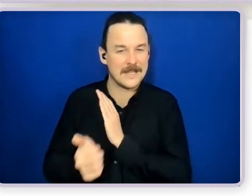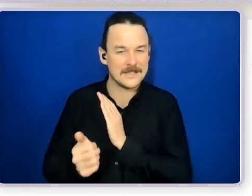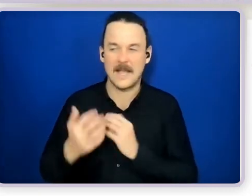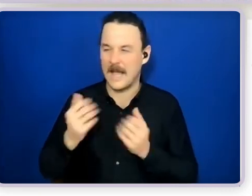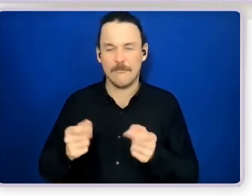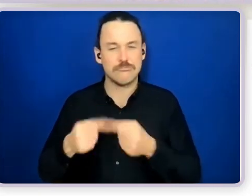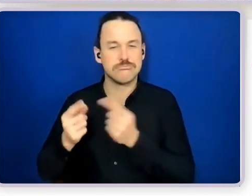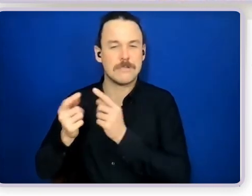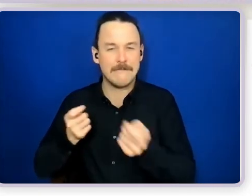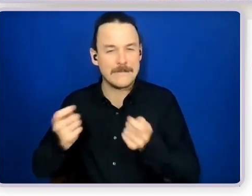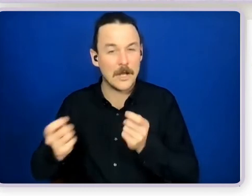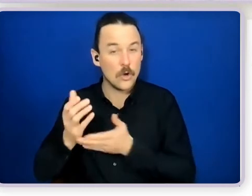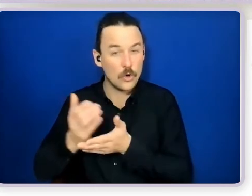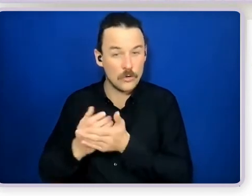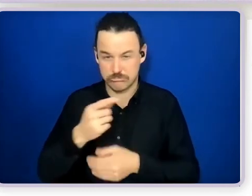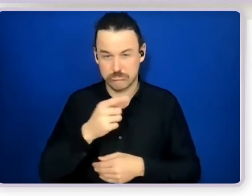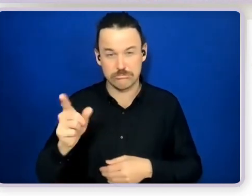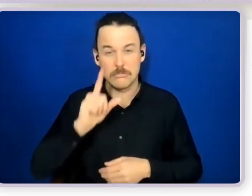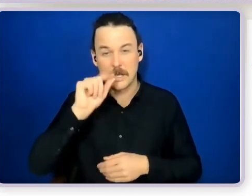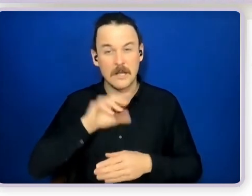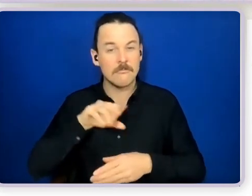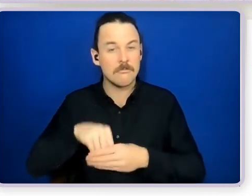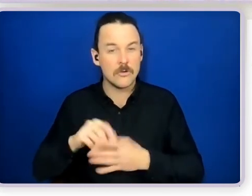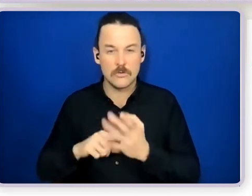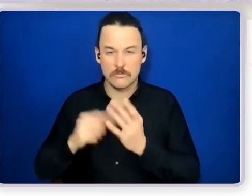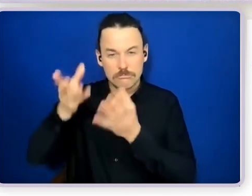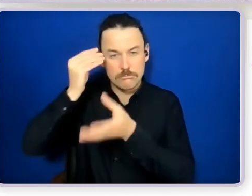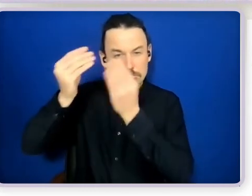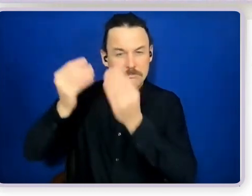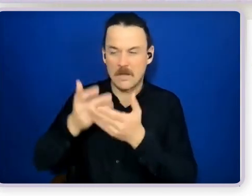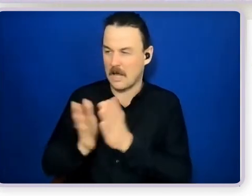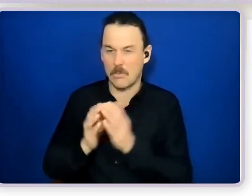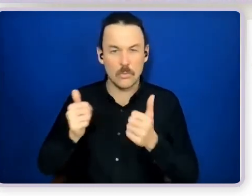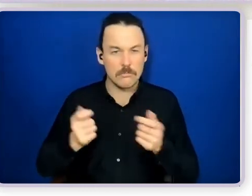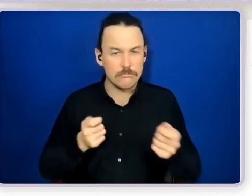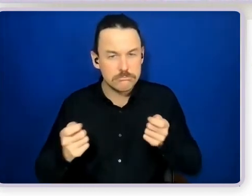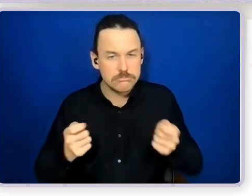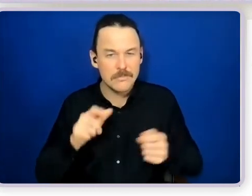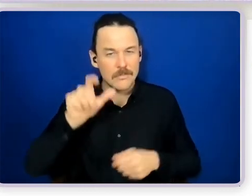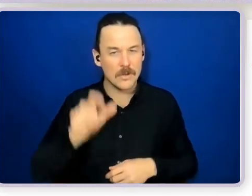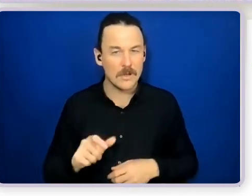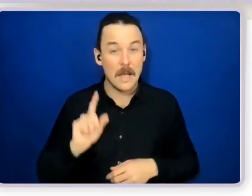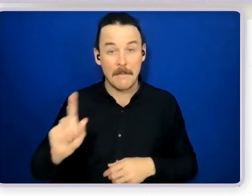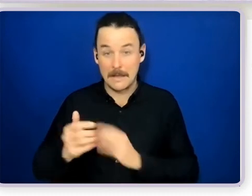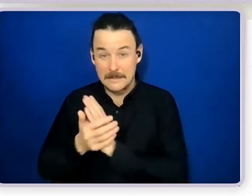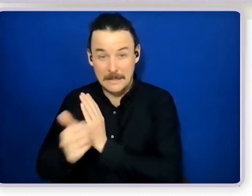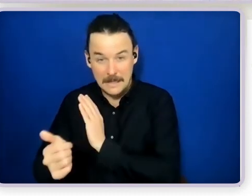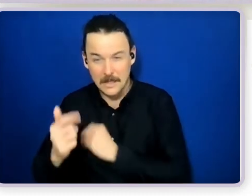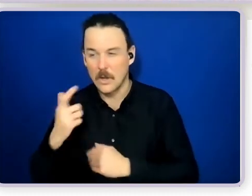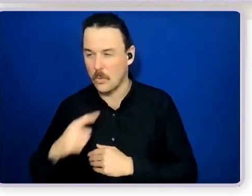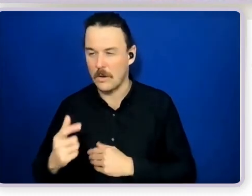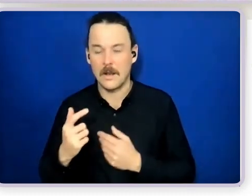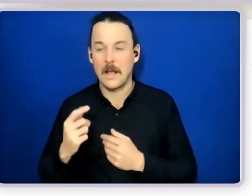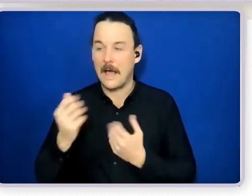people could take up you know to learn that skill but you want to be matching that skill with really good values and I guess